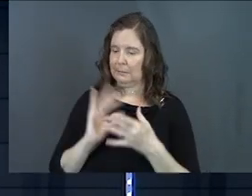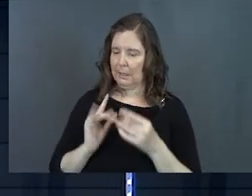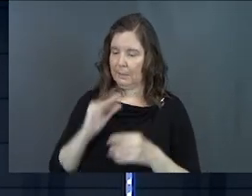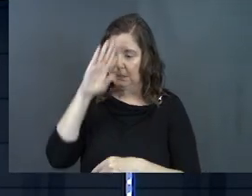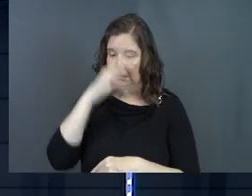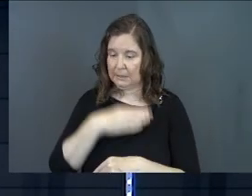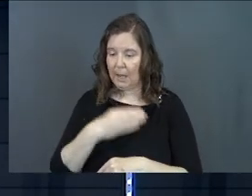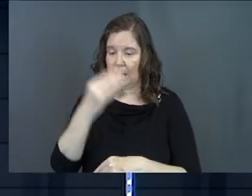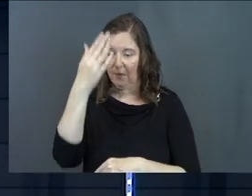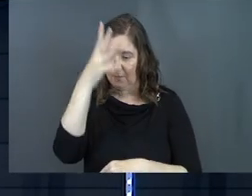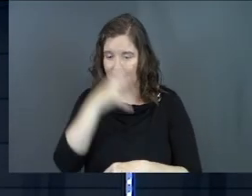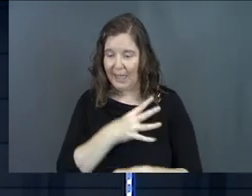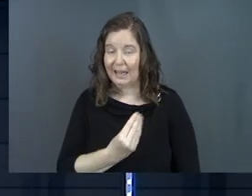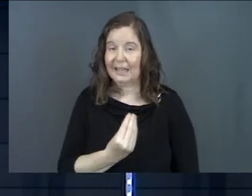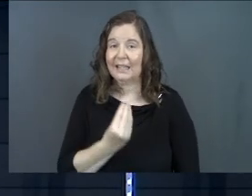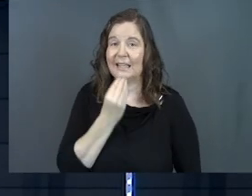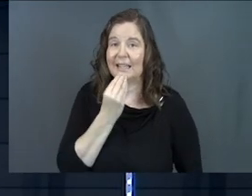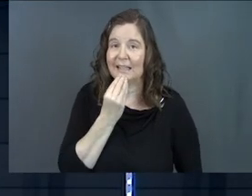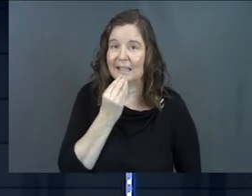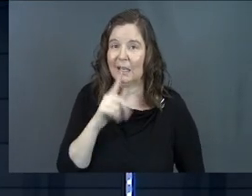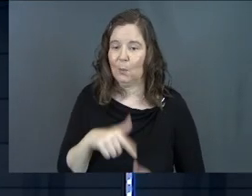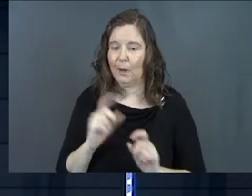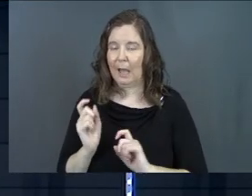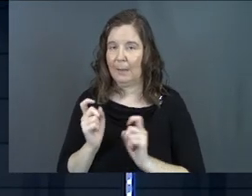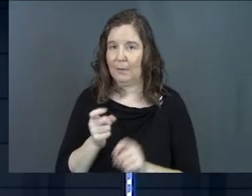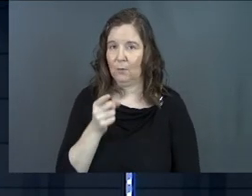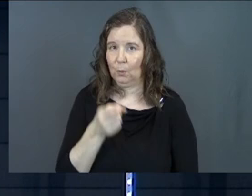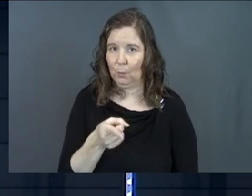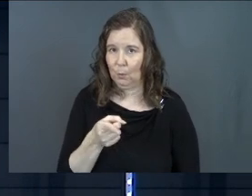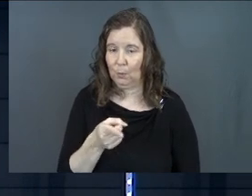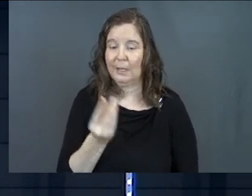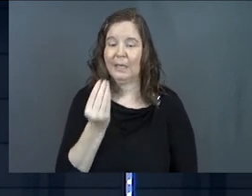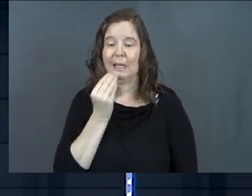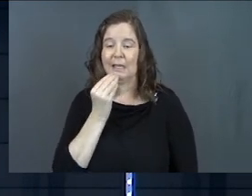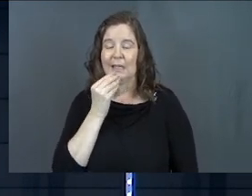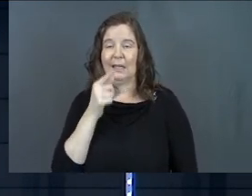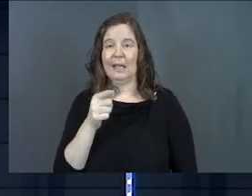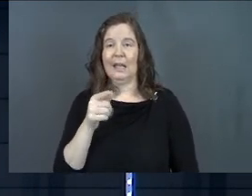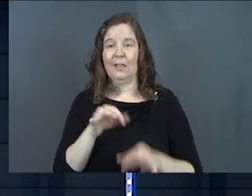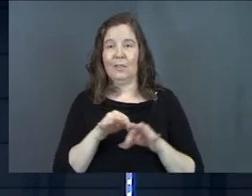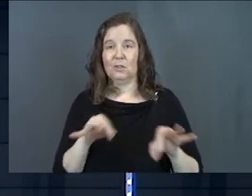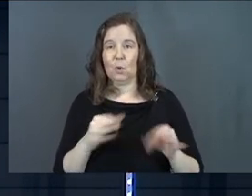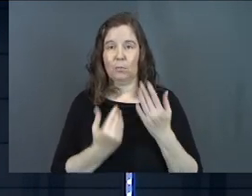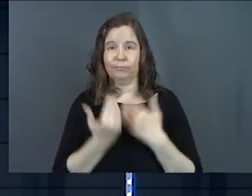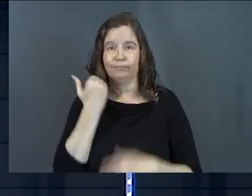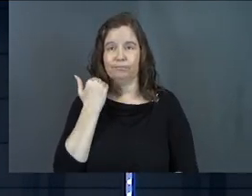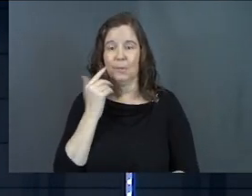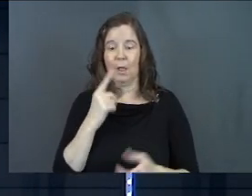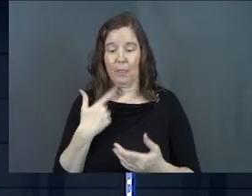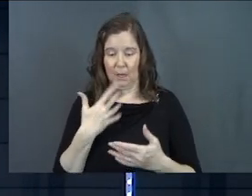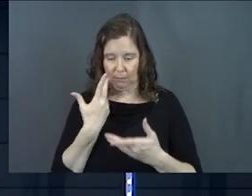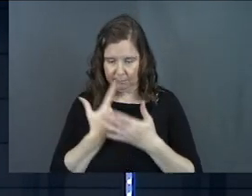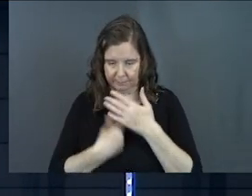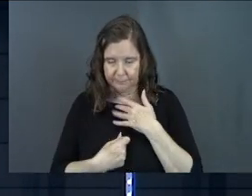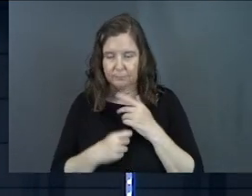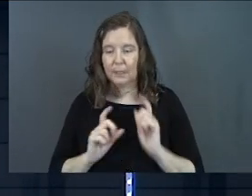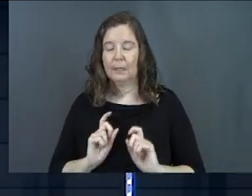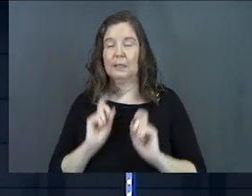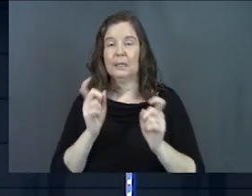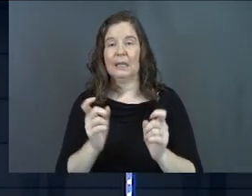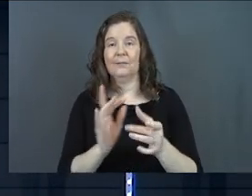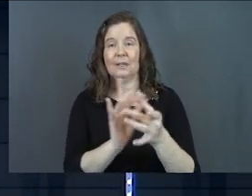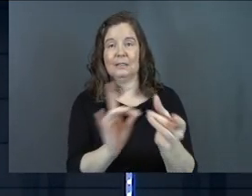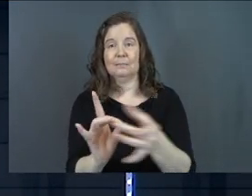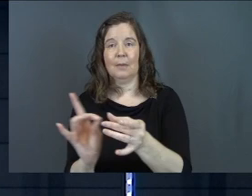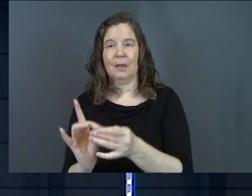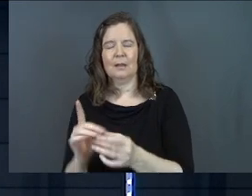son of man, eat what I am giving you. Eat this scroll and then go and give its message to the people